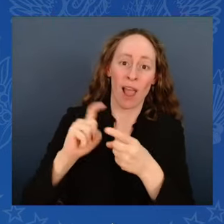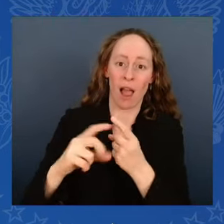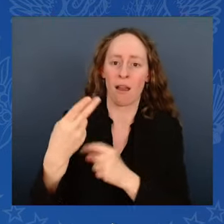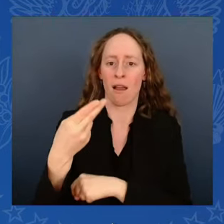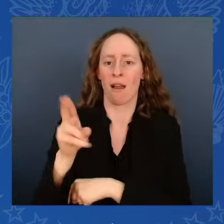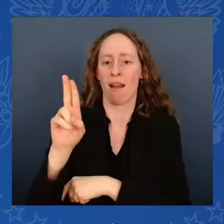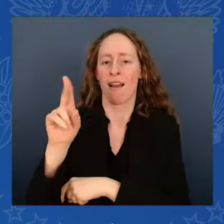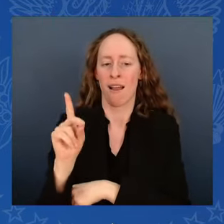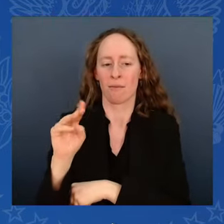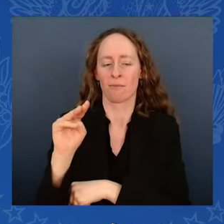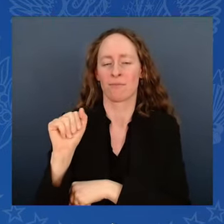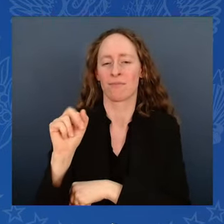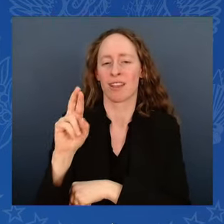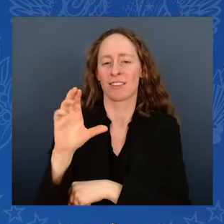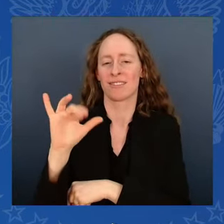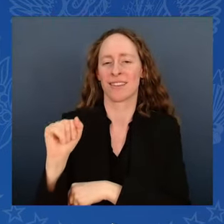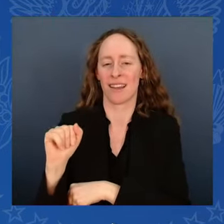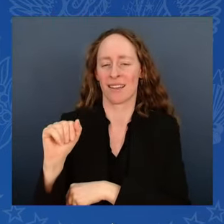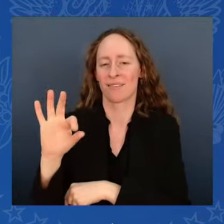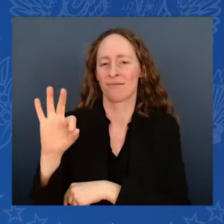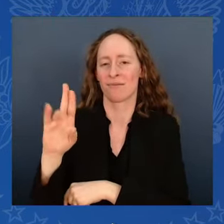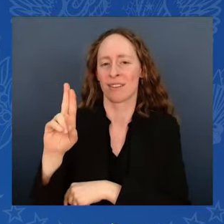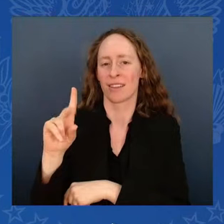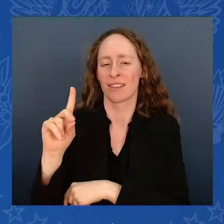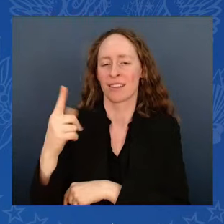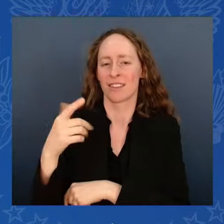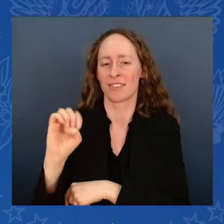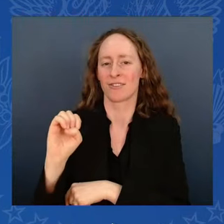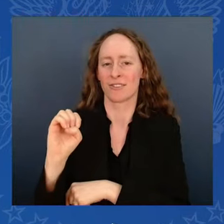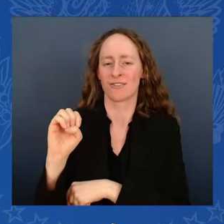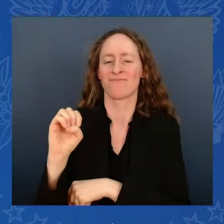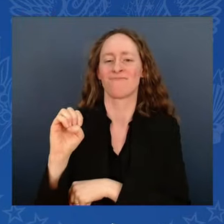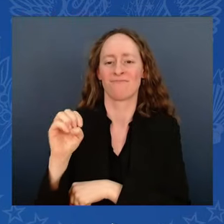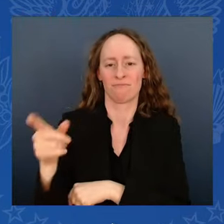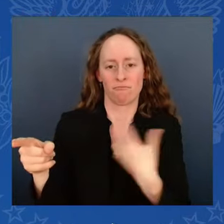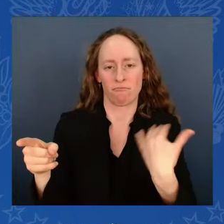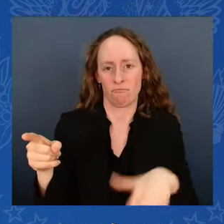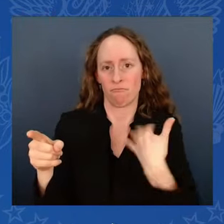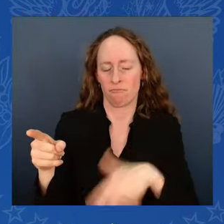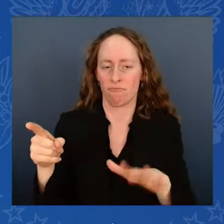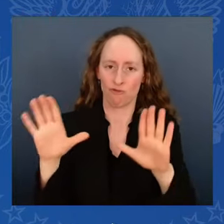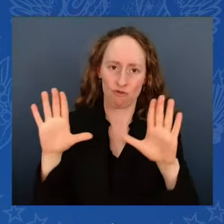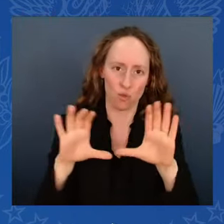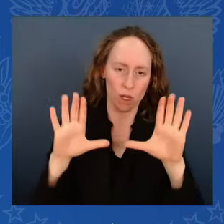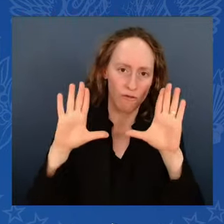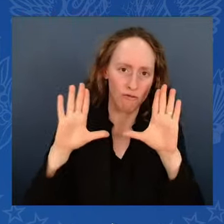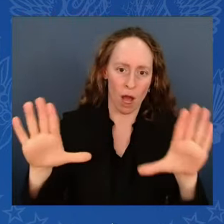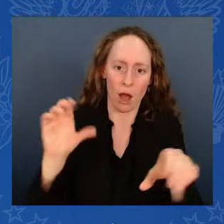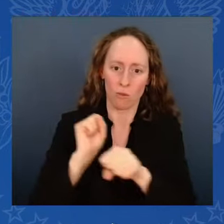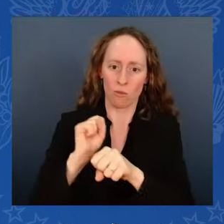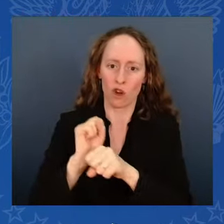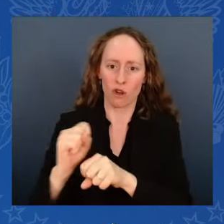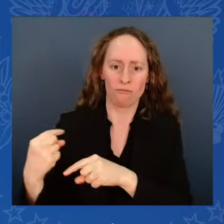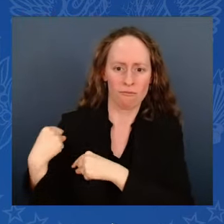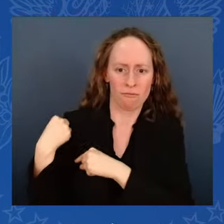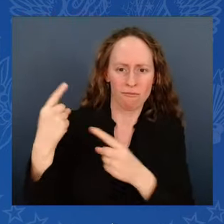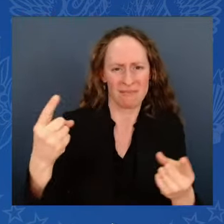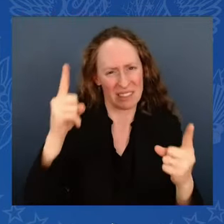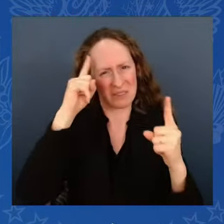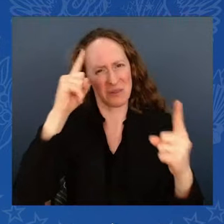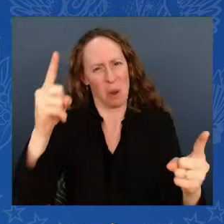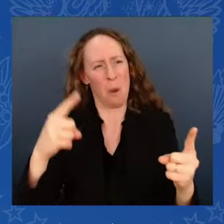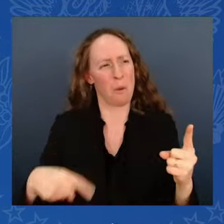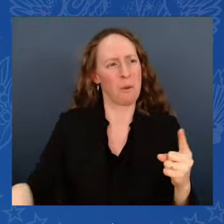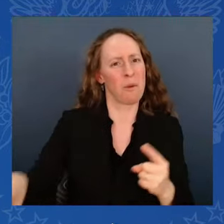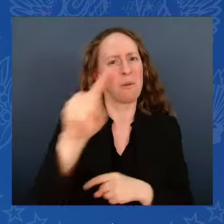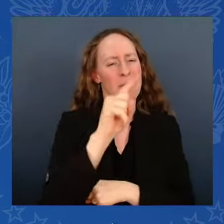service. For leading the charge and making housing more affordable. For proposing a $10,000 tax first-time